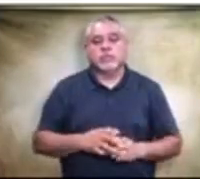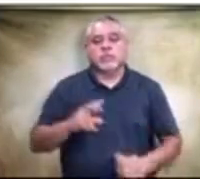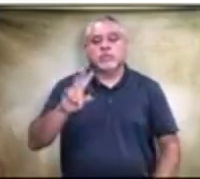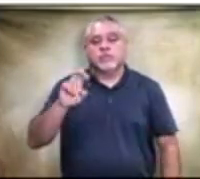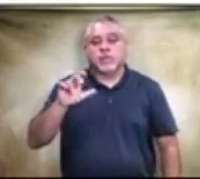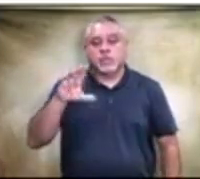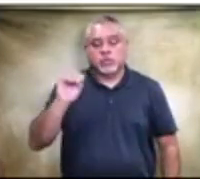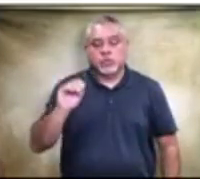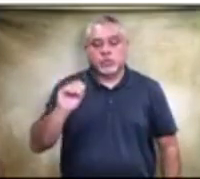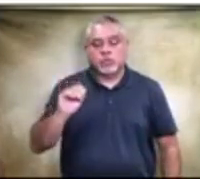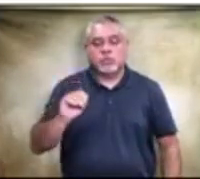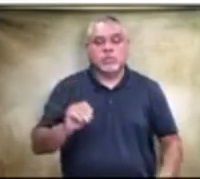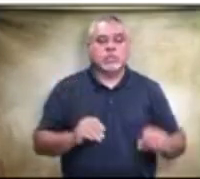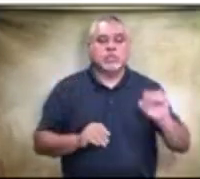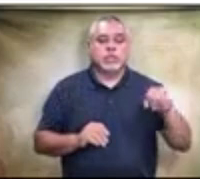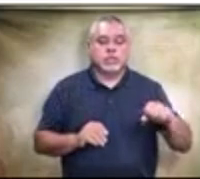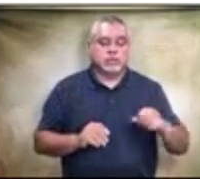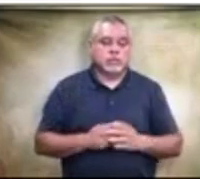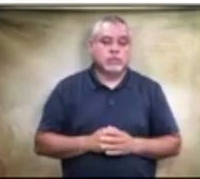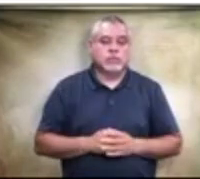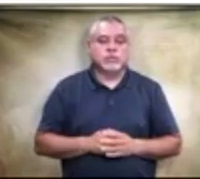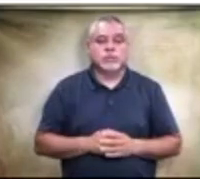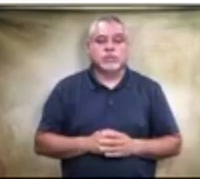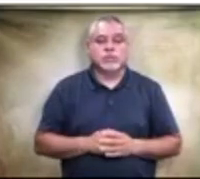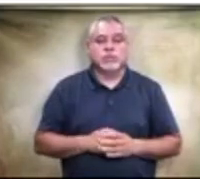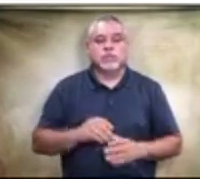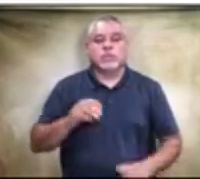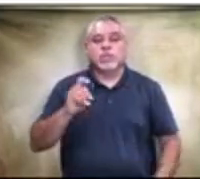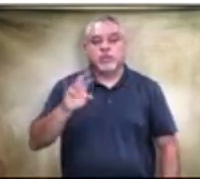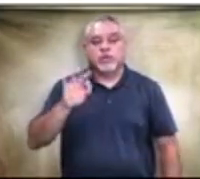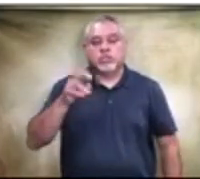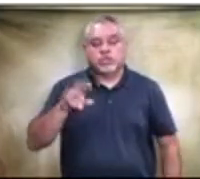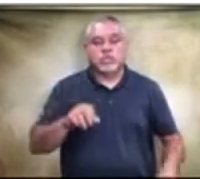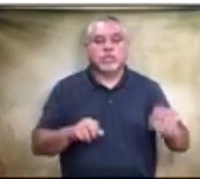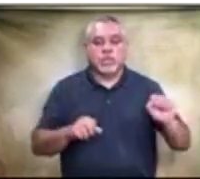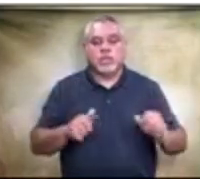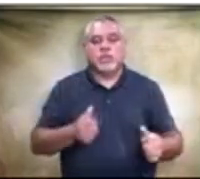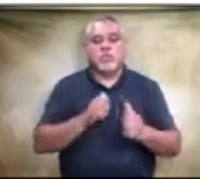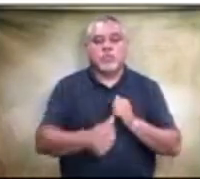velasco yes elmer fisher yes let us show that it passes 60